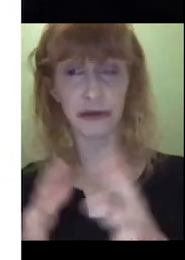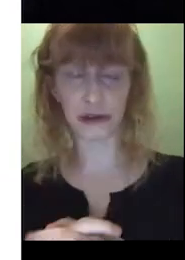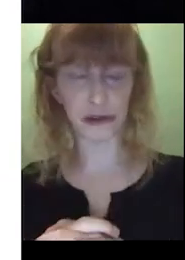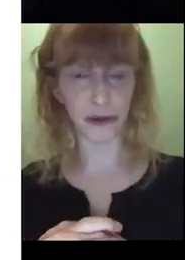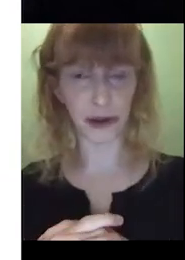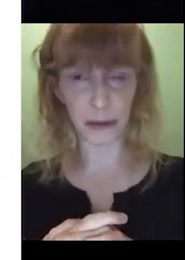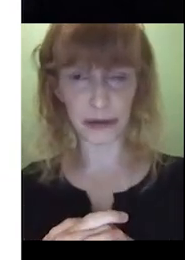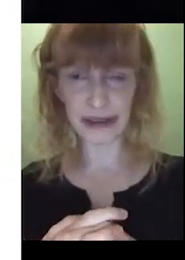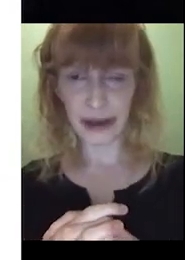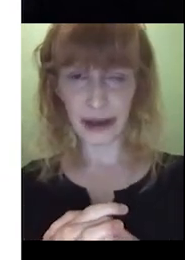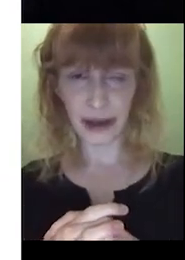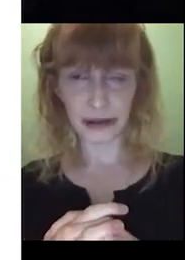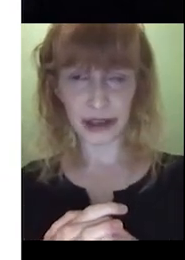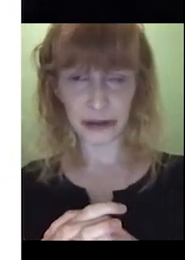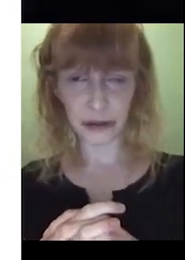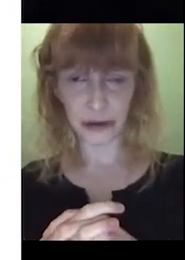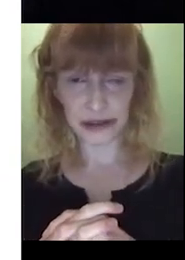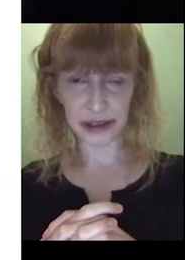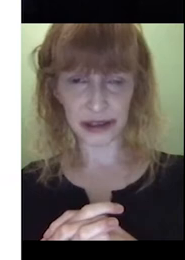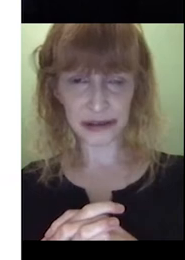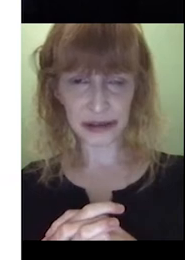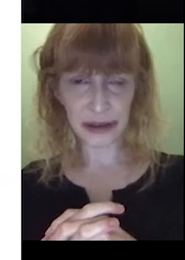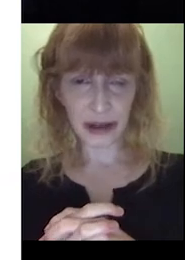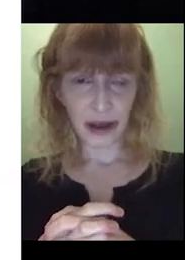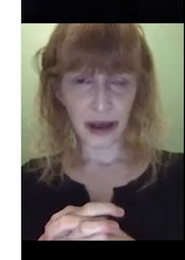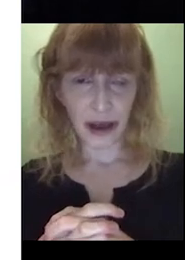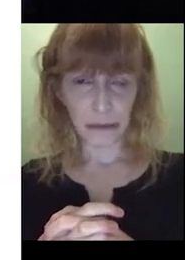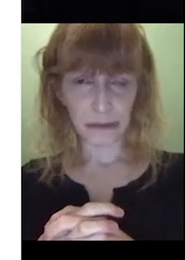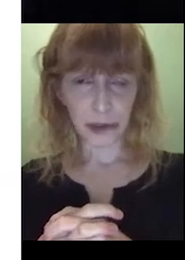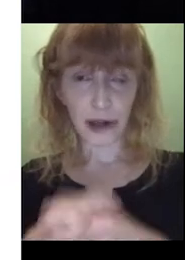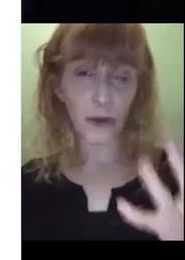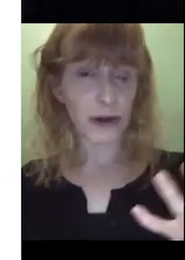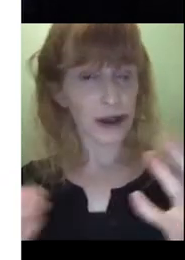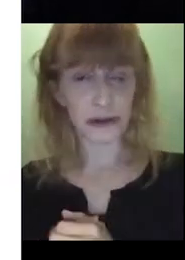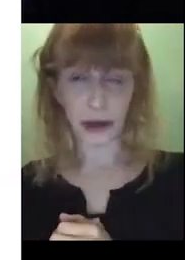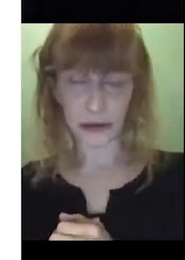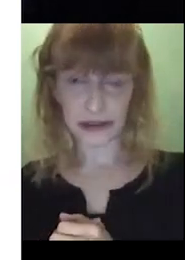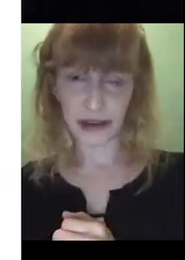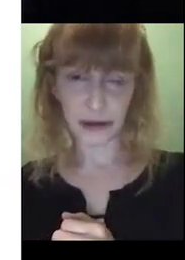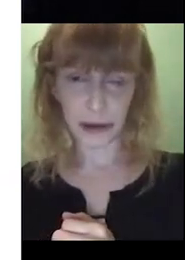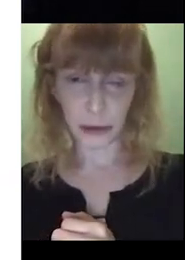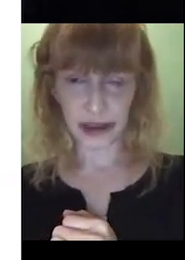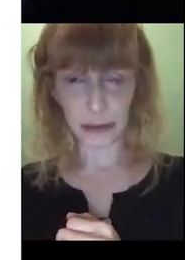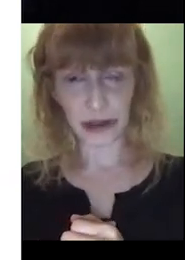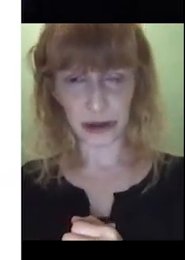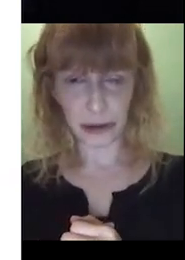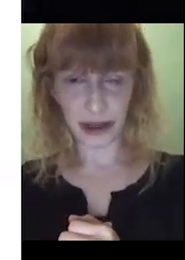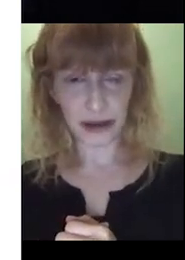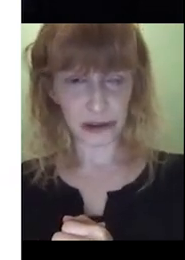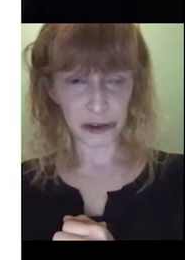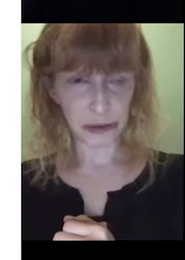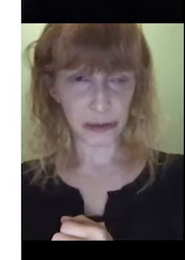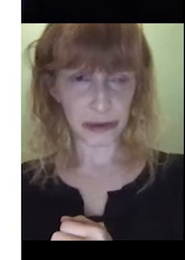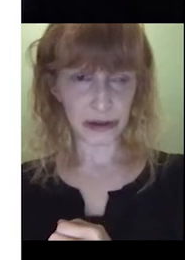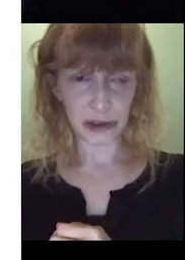extra fringe vocab to get through that text. Okay, what else might be safe about what's happening on the